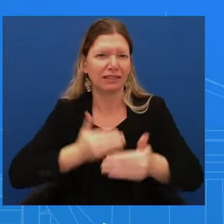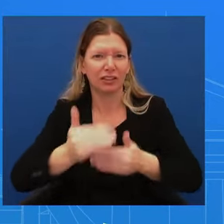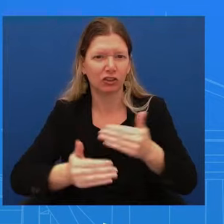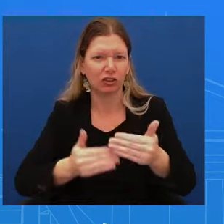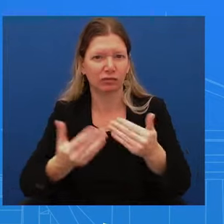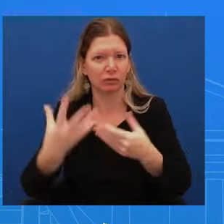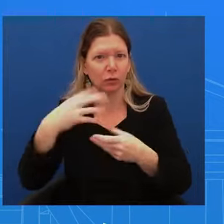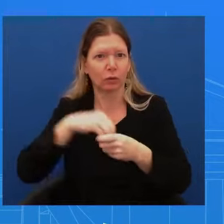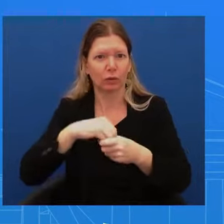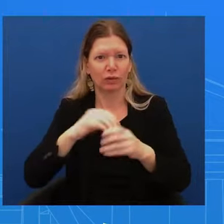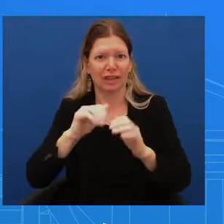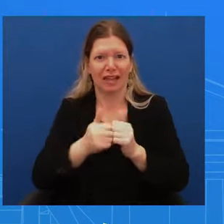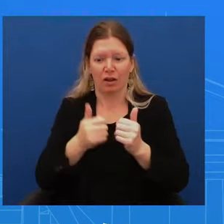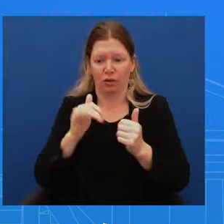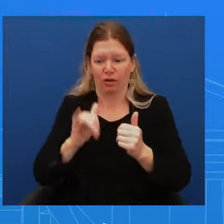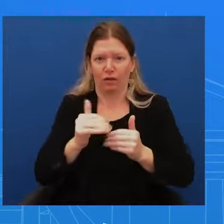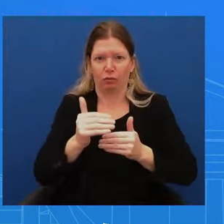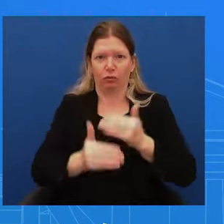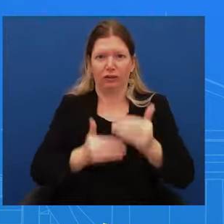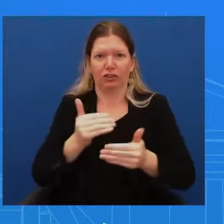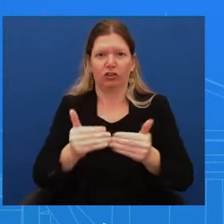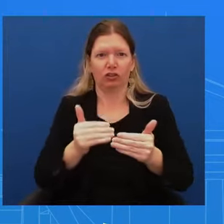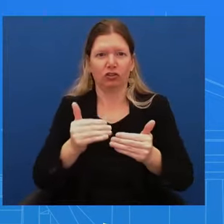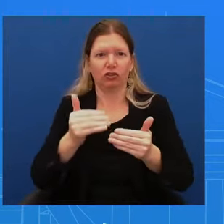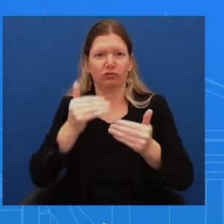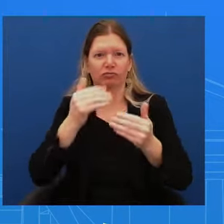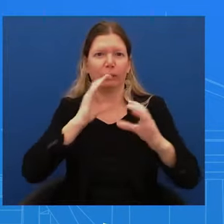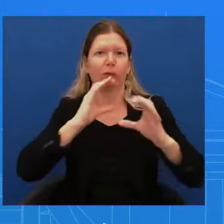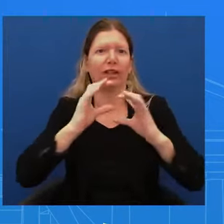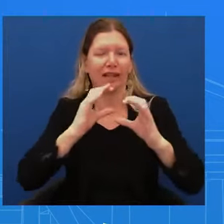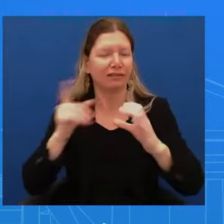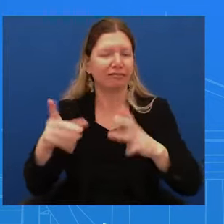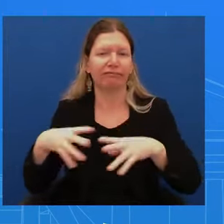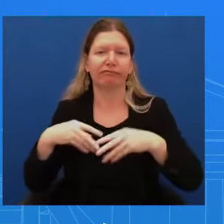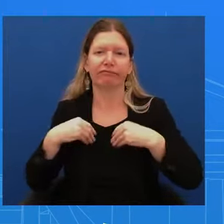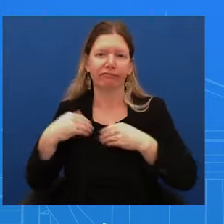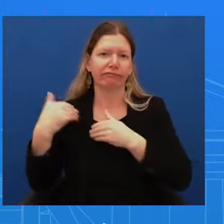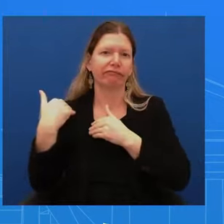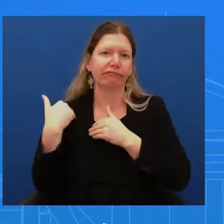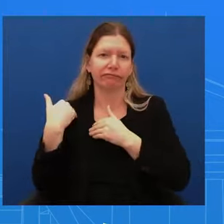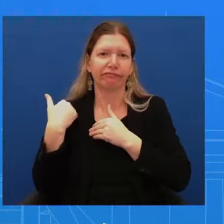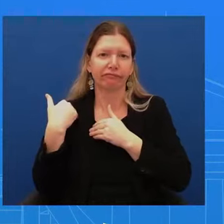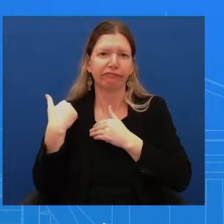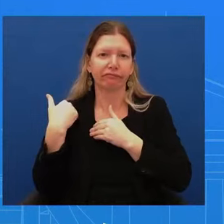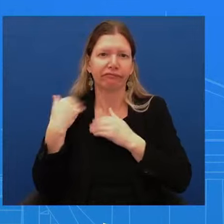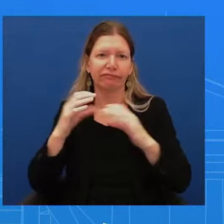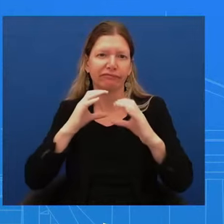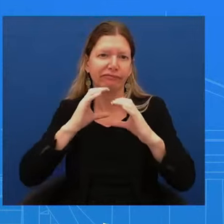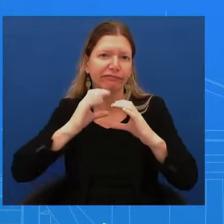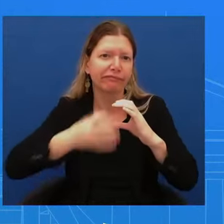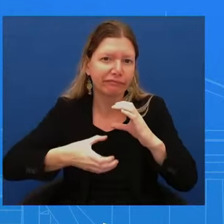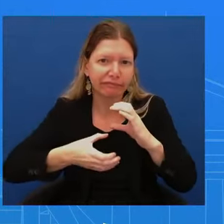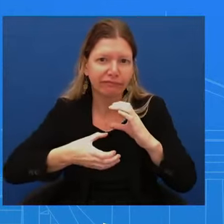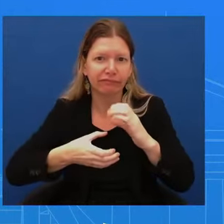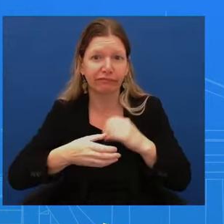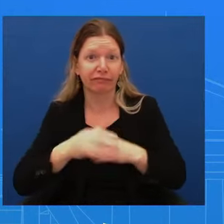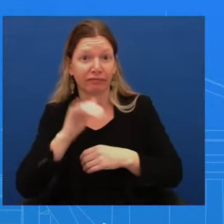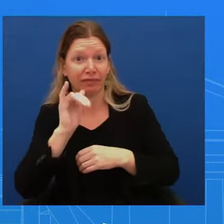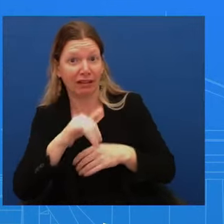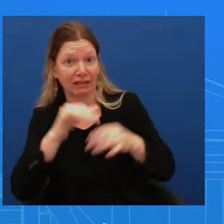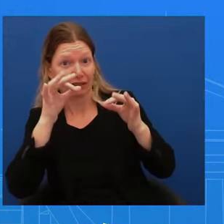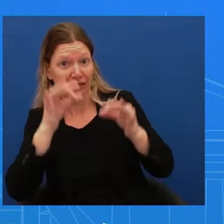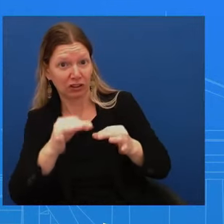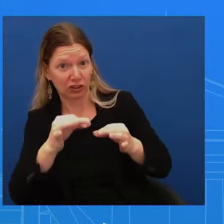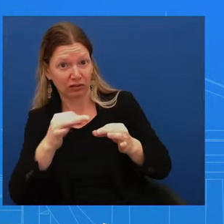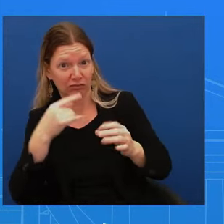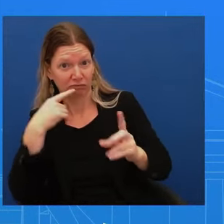Does that decision need he had specifically communicated to his close staff not to more widely tell people about what we don't have that kind of level